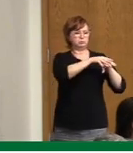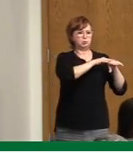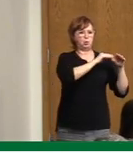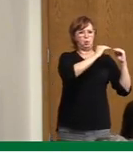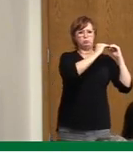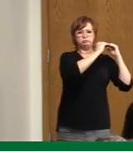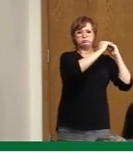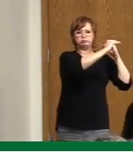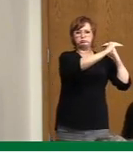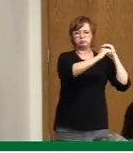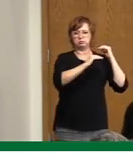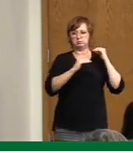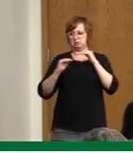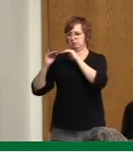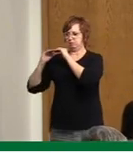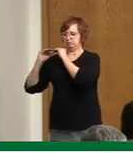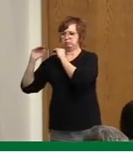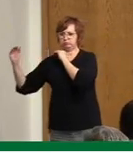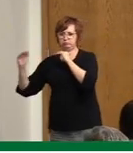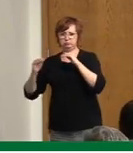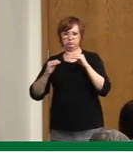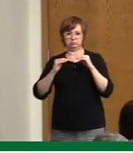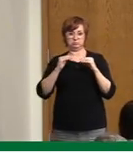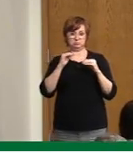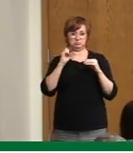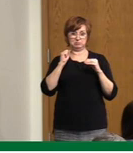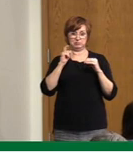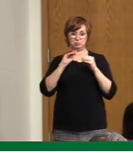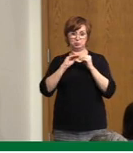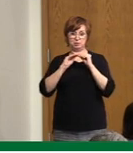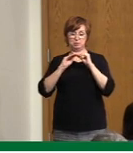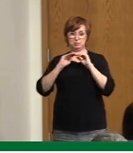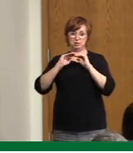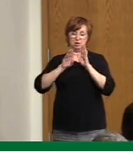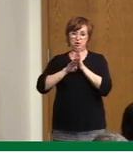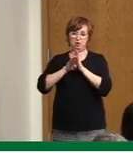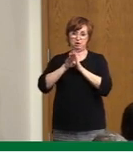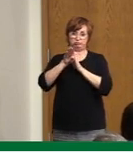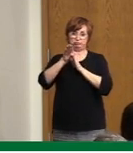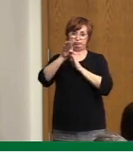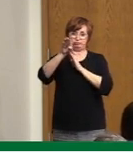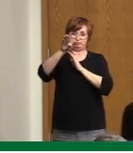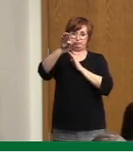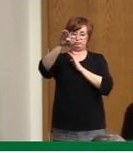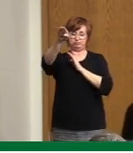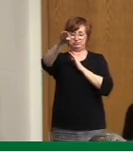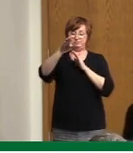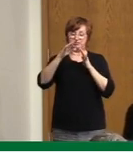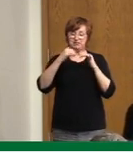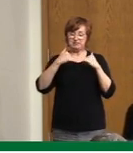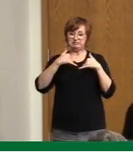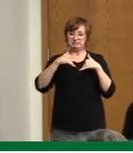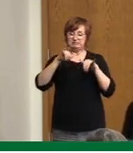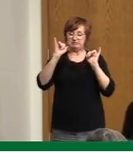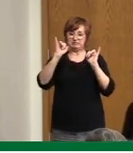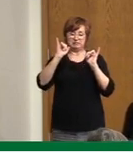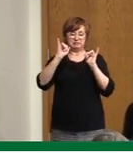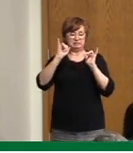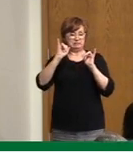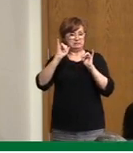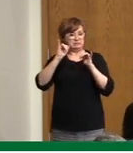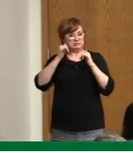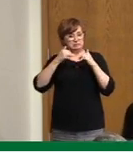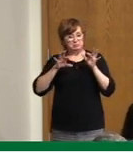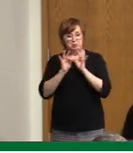see. And I'll show a bit more on the modeling slides, but it is still going up. So I think we need to be very careful for the time